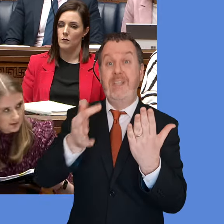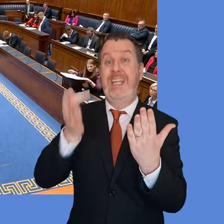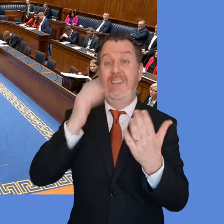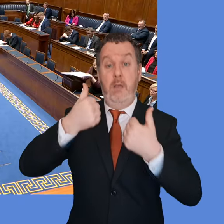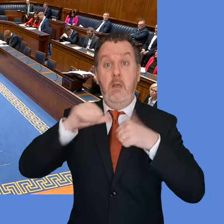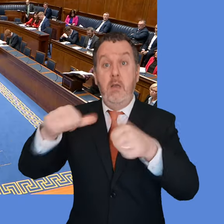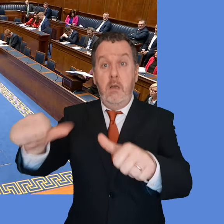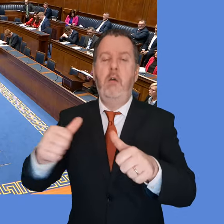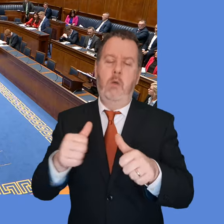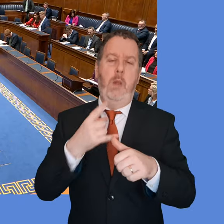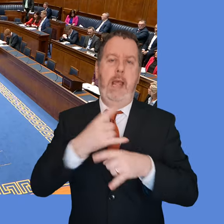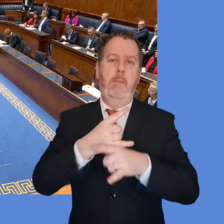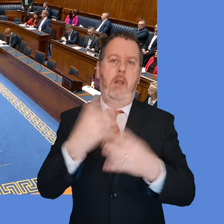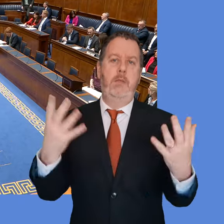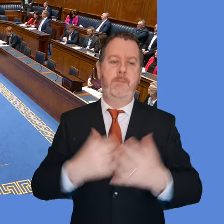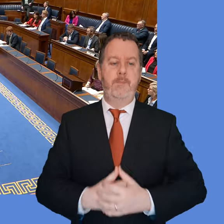I call Mark Durkin.